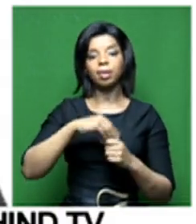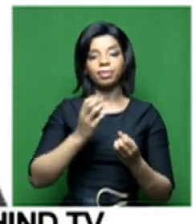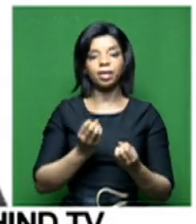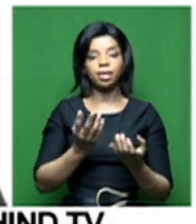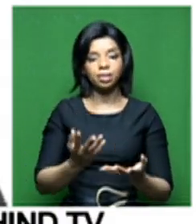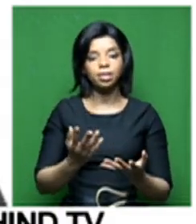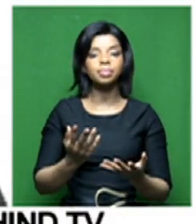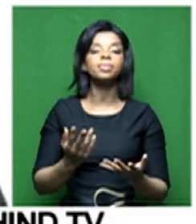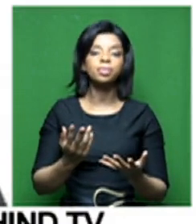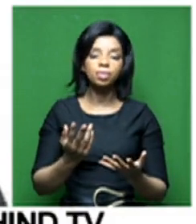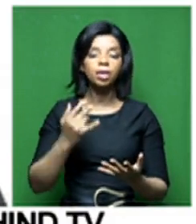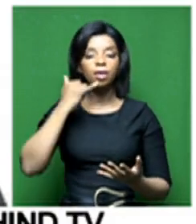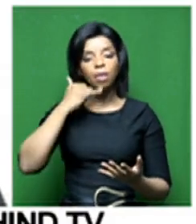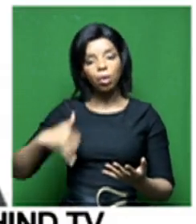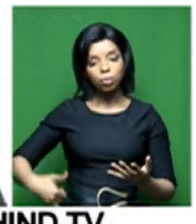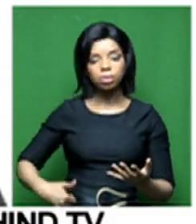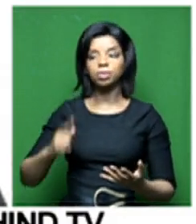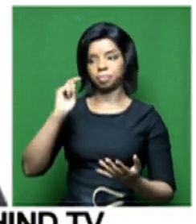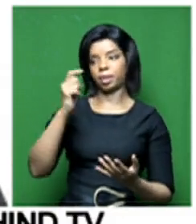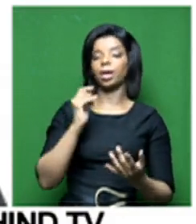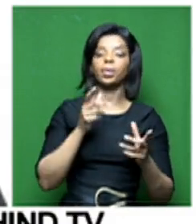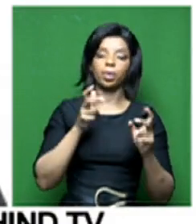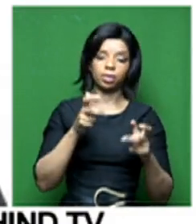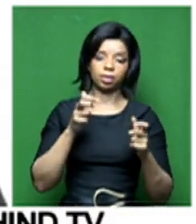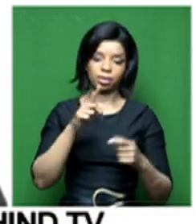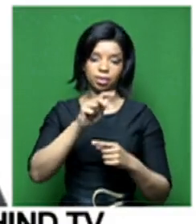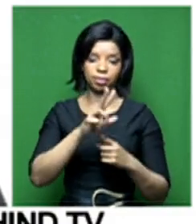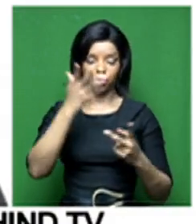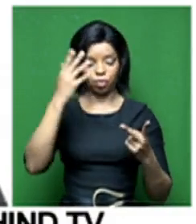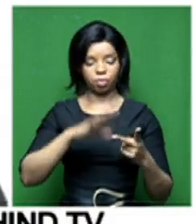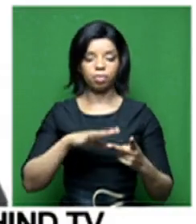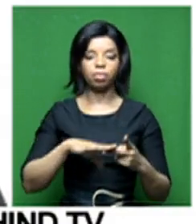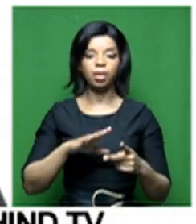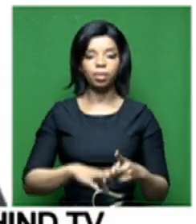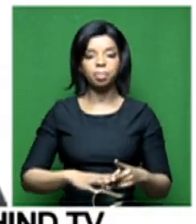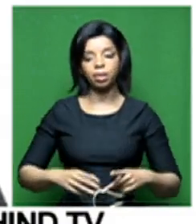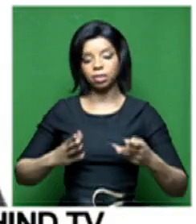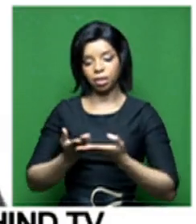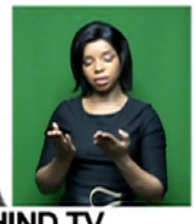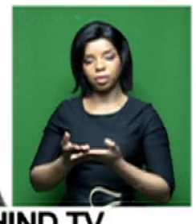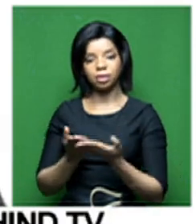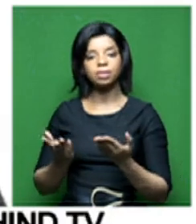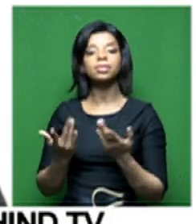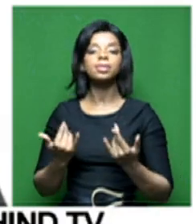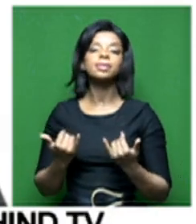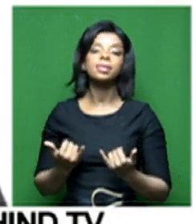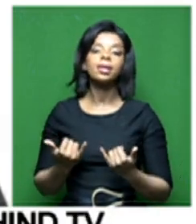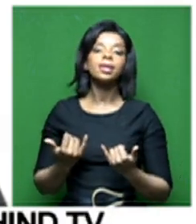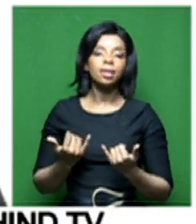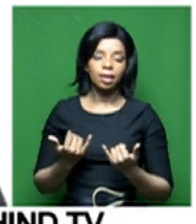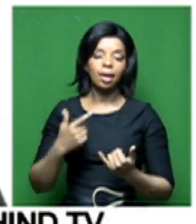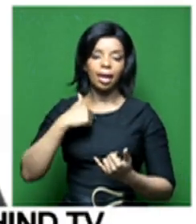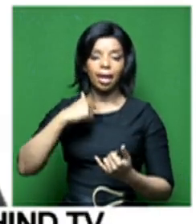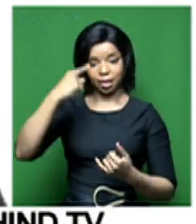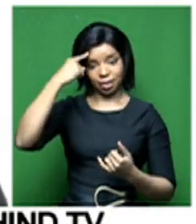including, you know, your over-the-top service, service for content providers, such as Netflix and so forth, I think it's